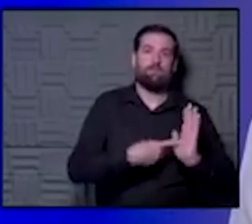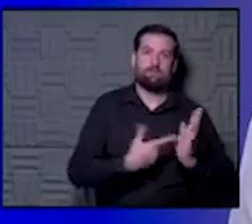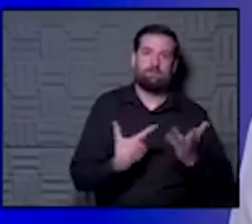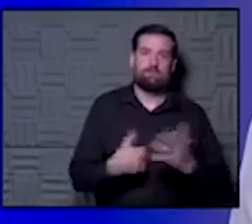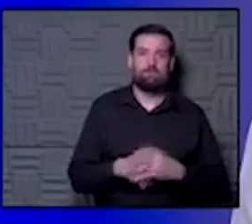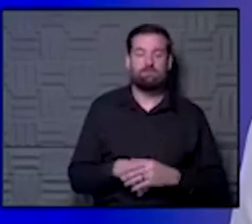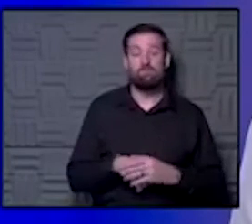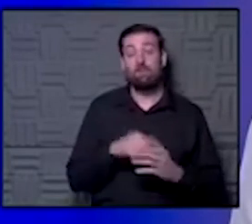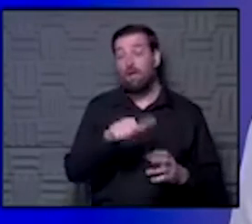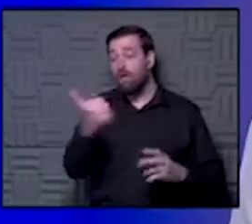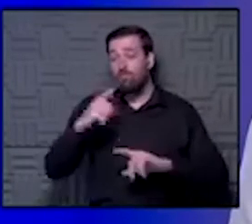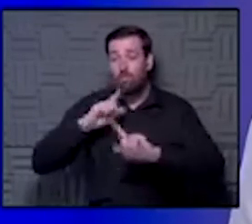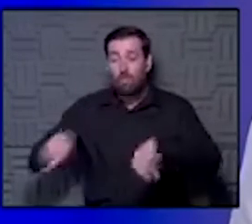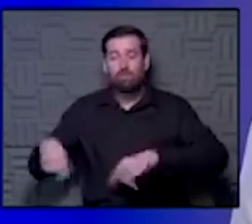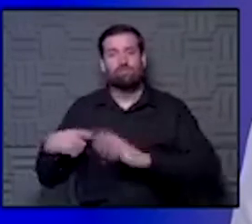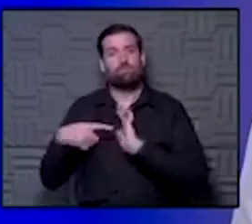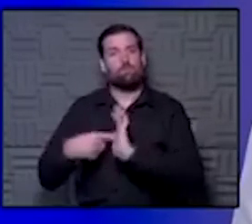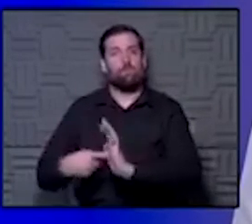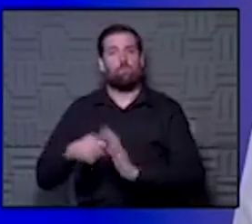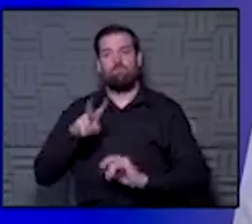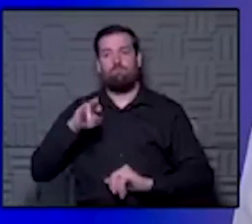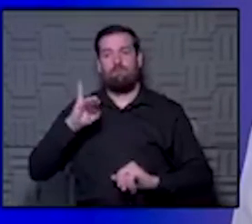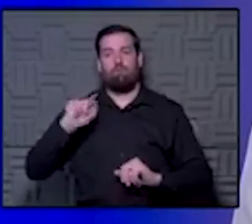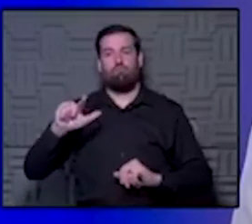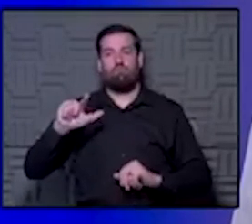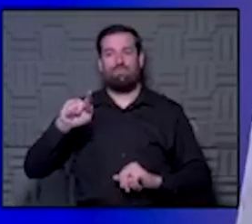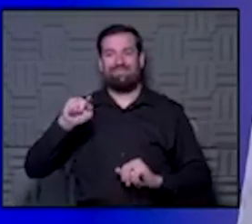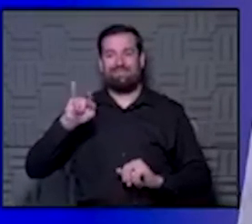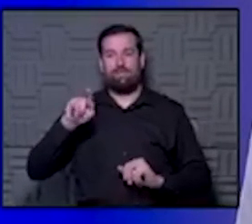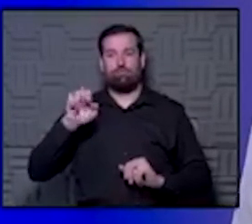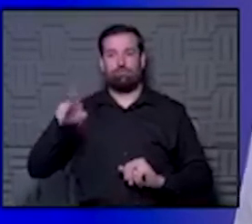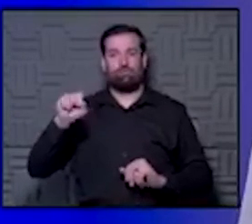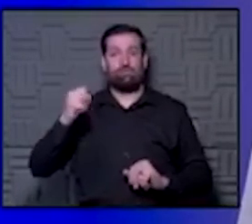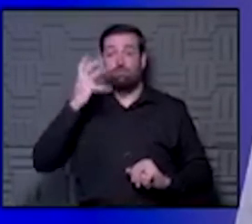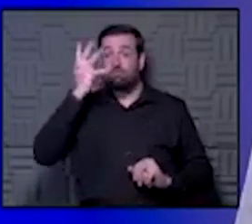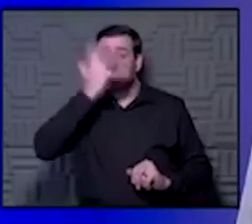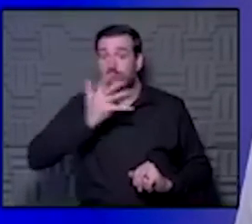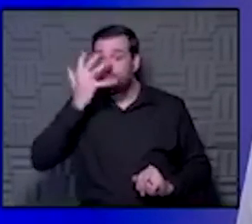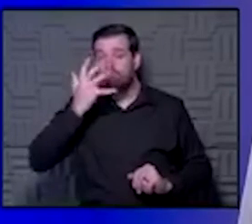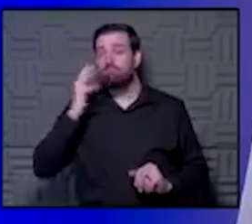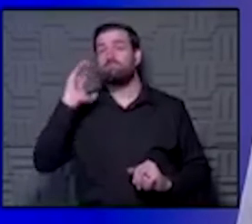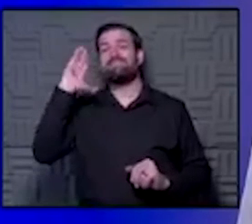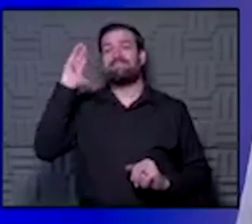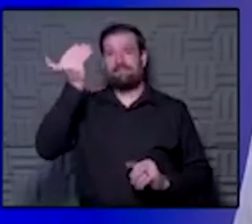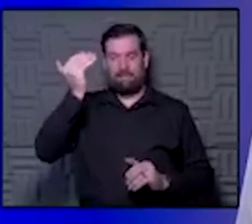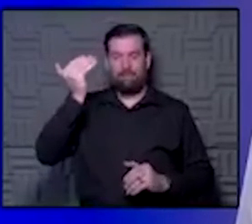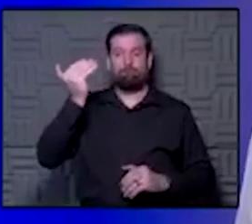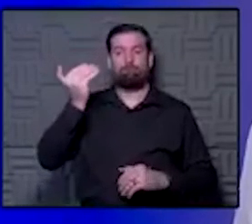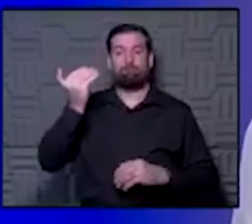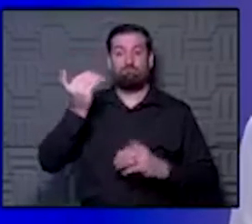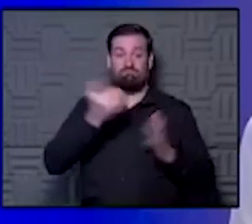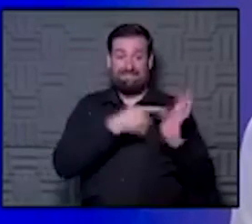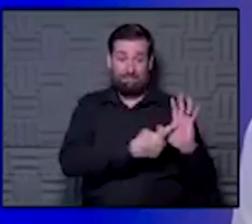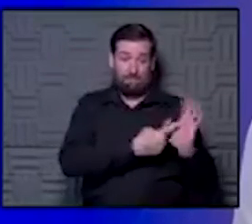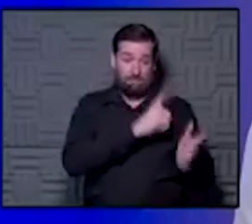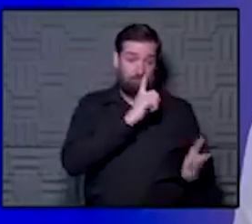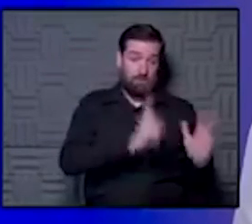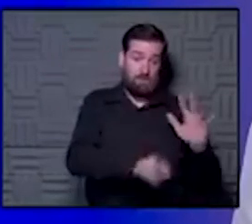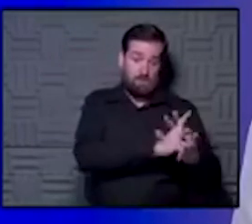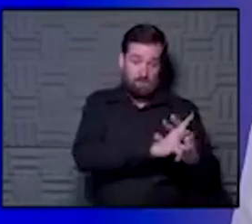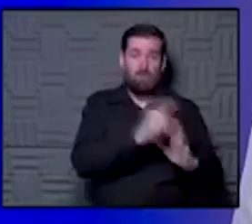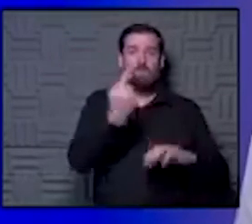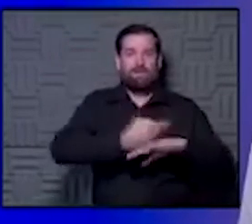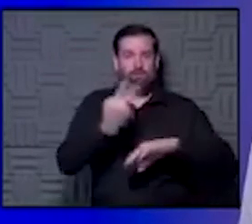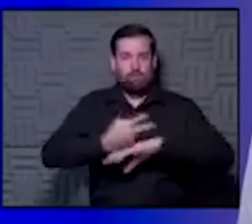And then in another report, they show that the viral titers in your upper respiratory tract do seem to decrease one or two days after symptoms start,